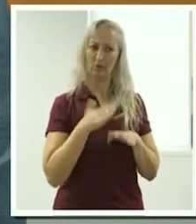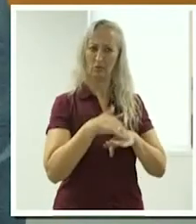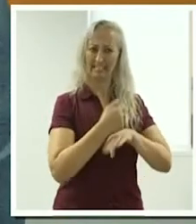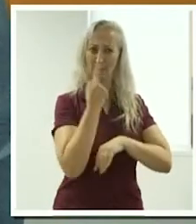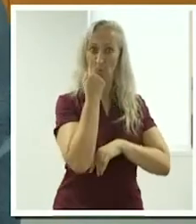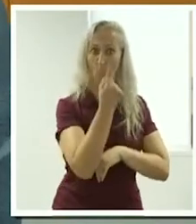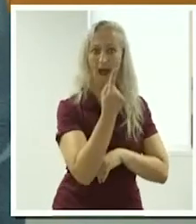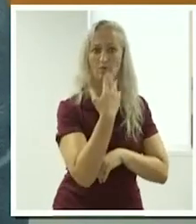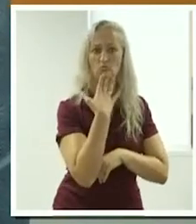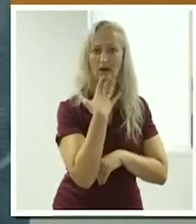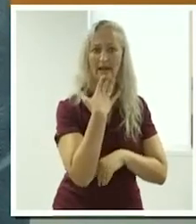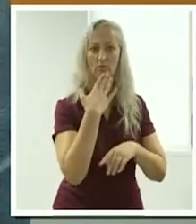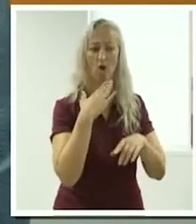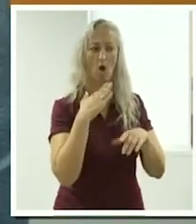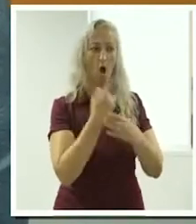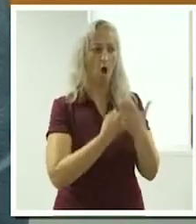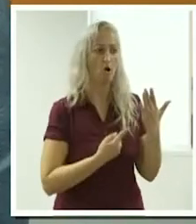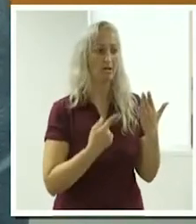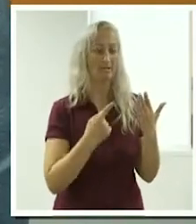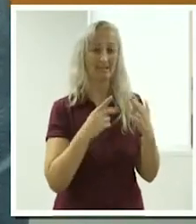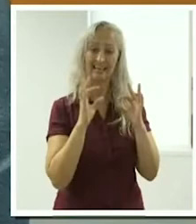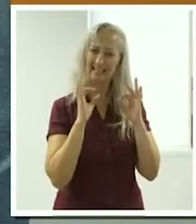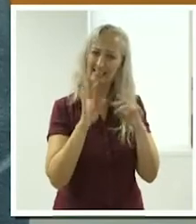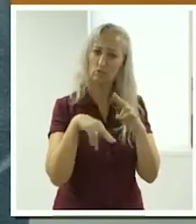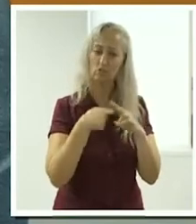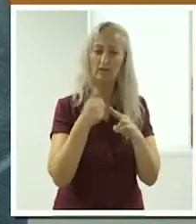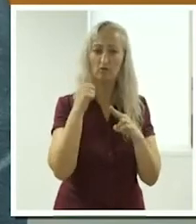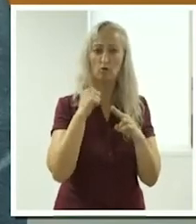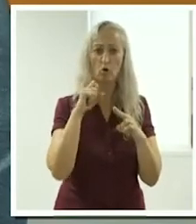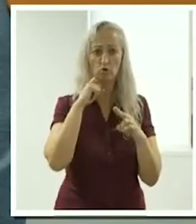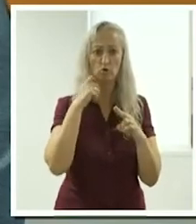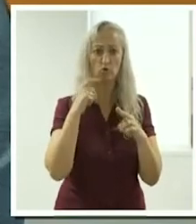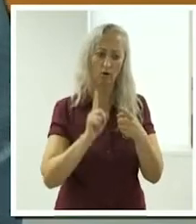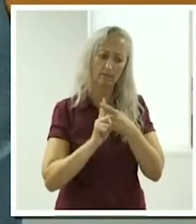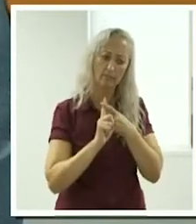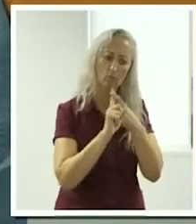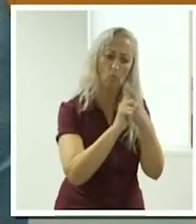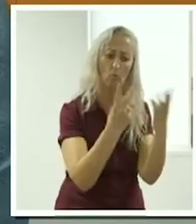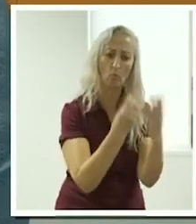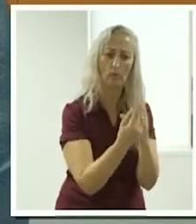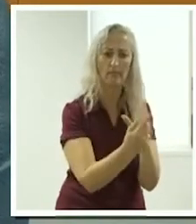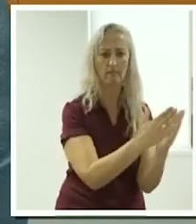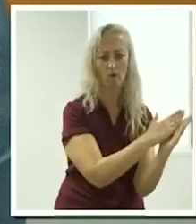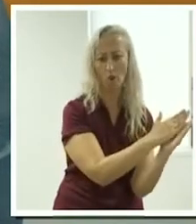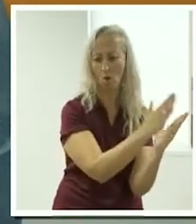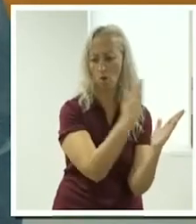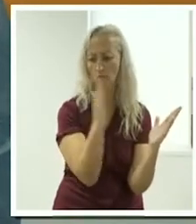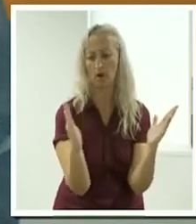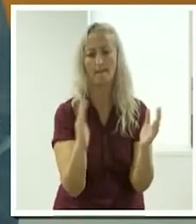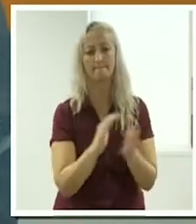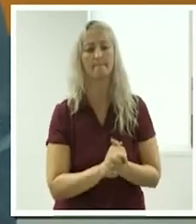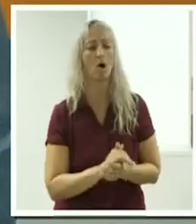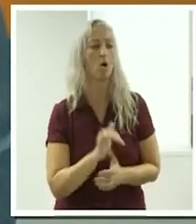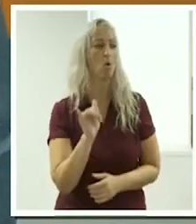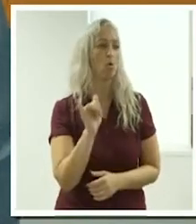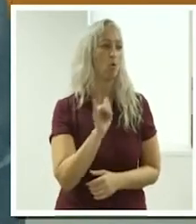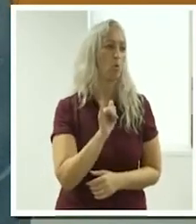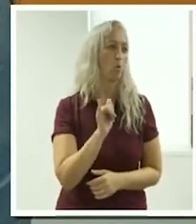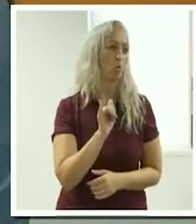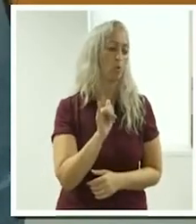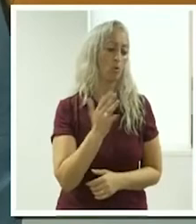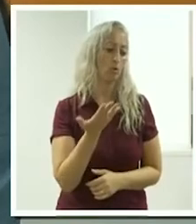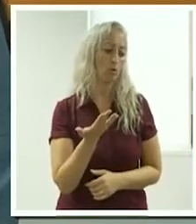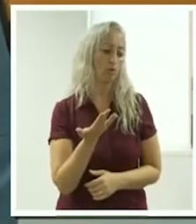them over a course of a long period of time, that's viable for them. Or if you're going to have them